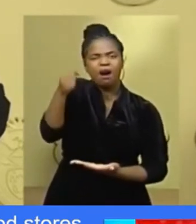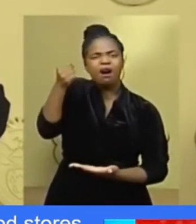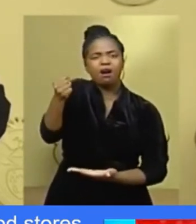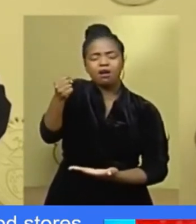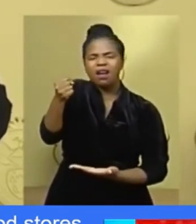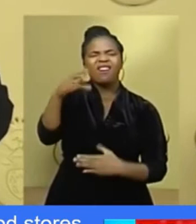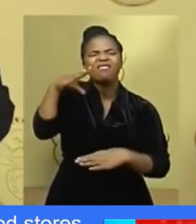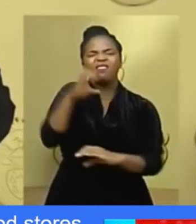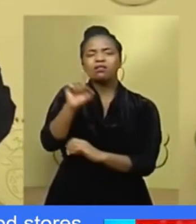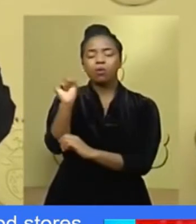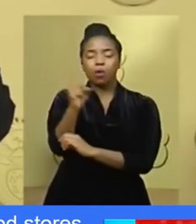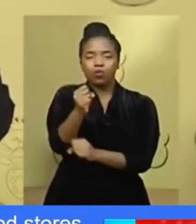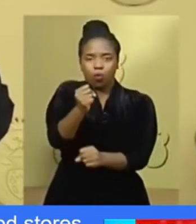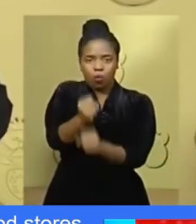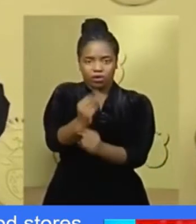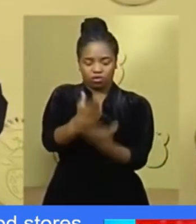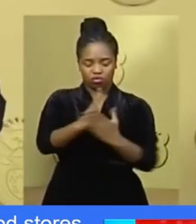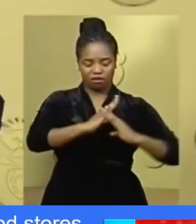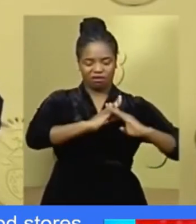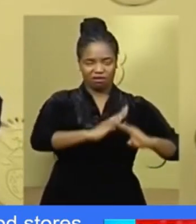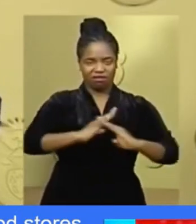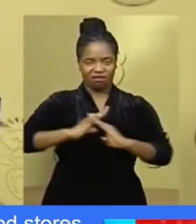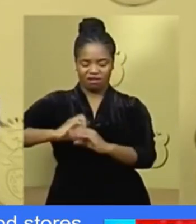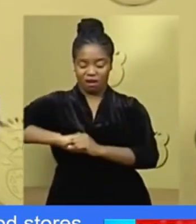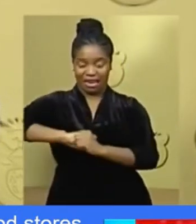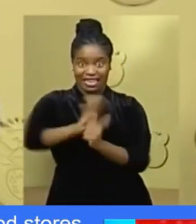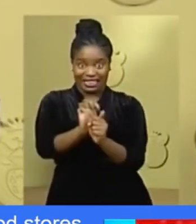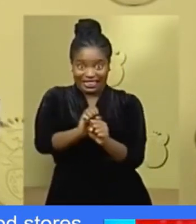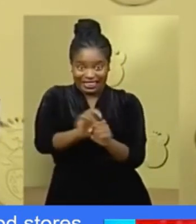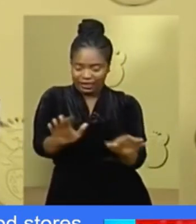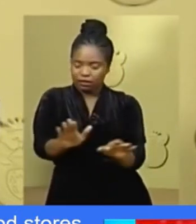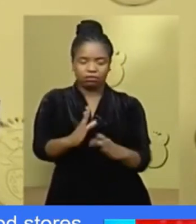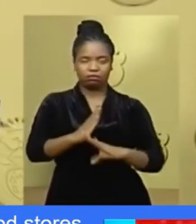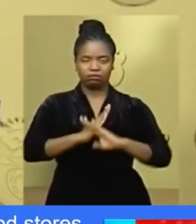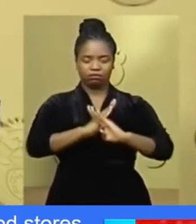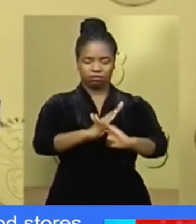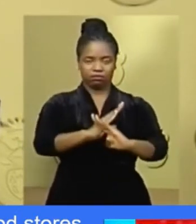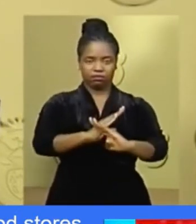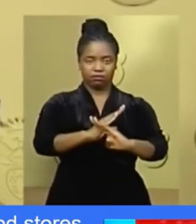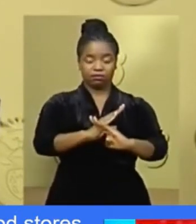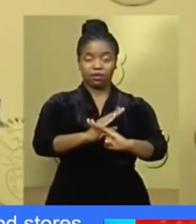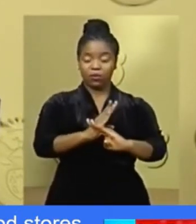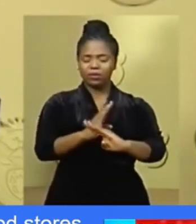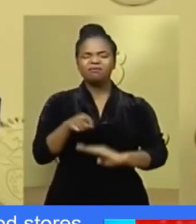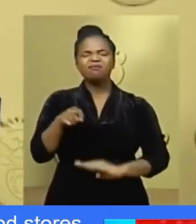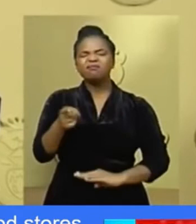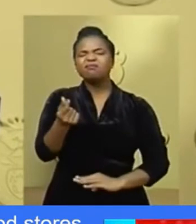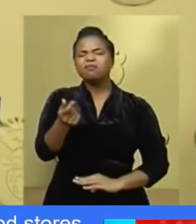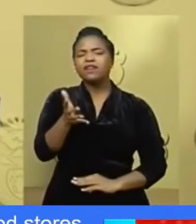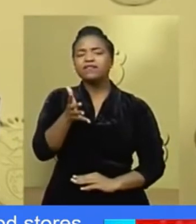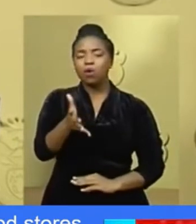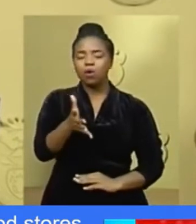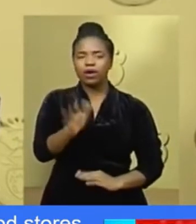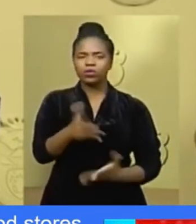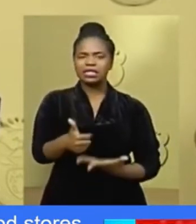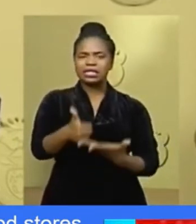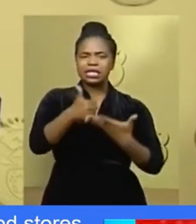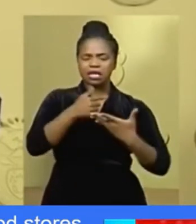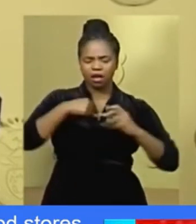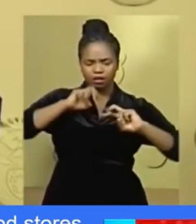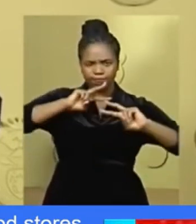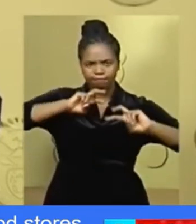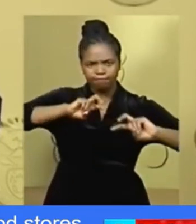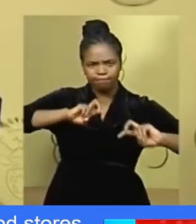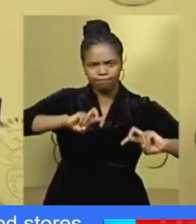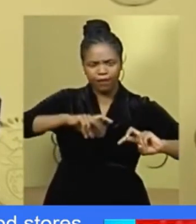to combat the spread of the virus help us to track the spread care for those